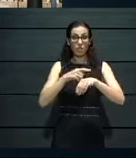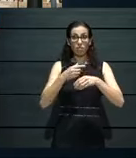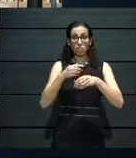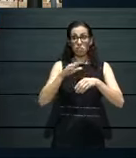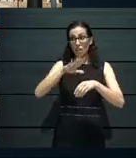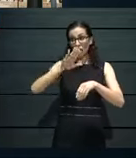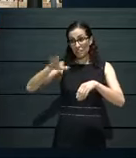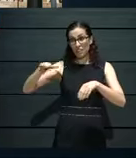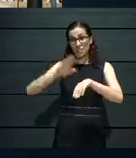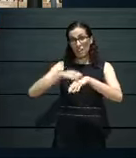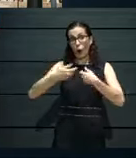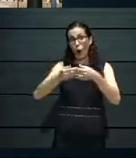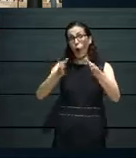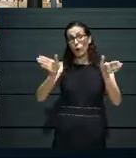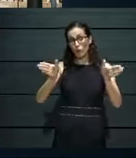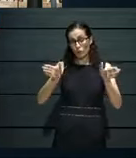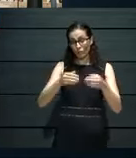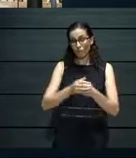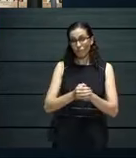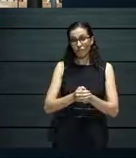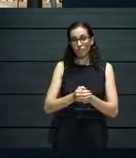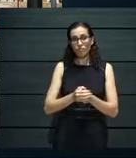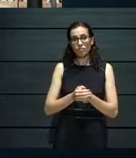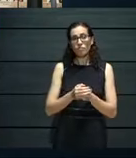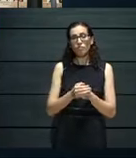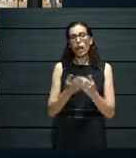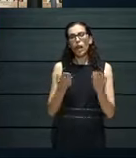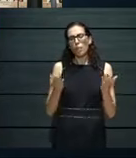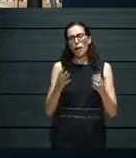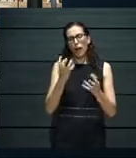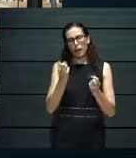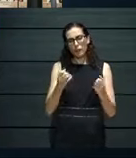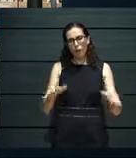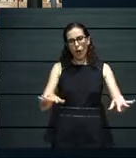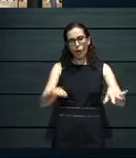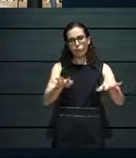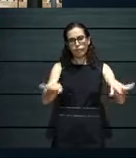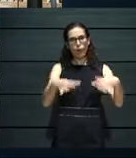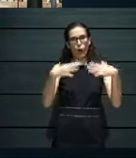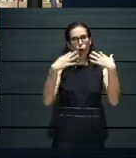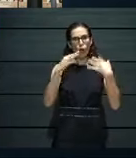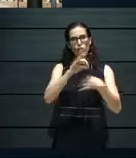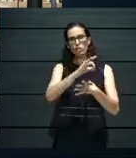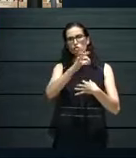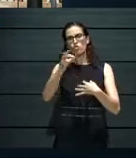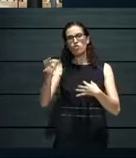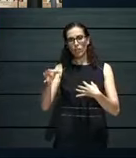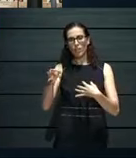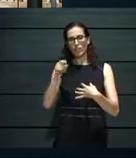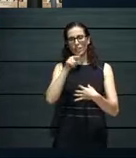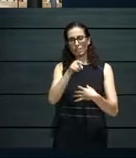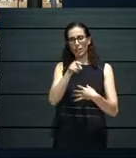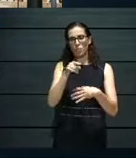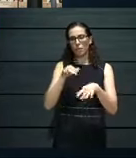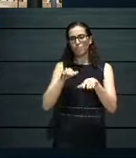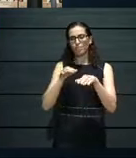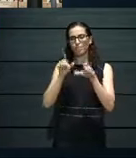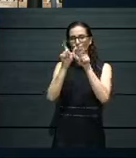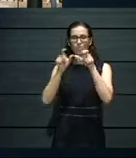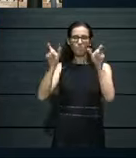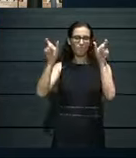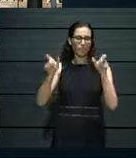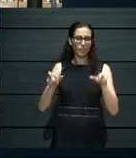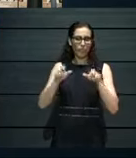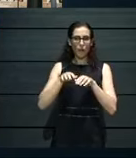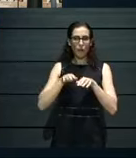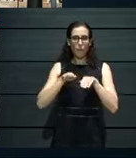good thing about this is that we reached new audiences with this mobile theatre, sort